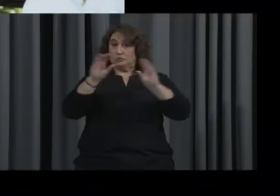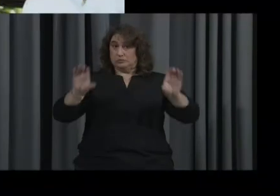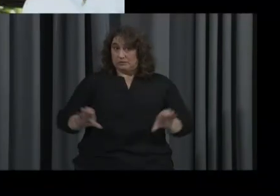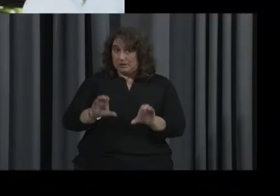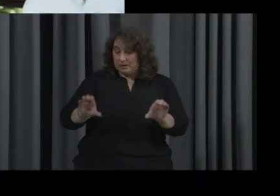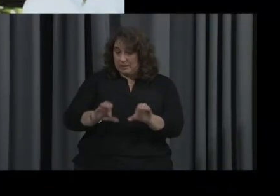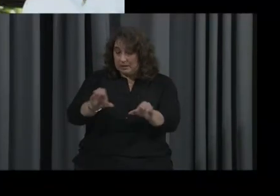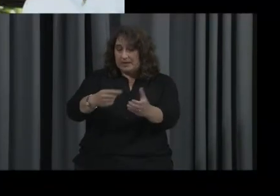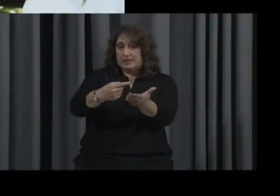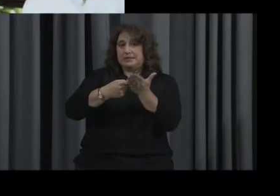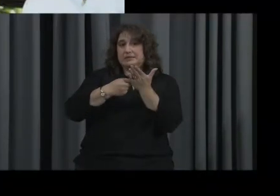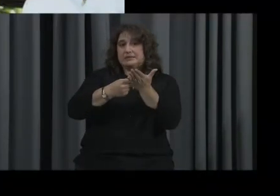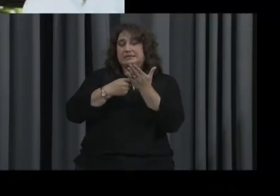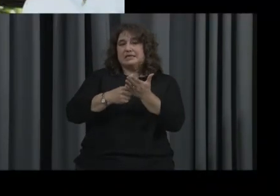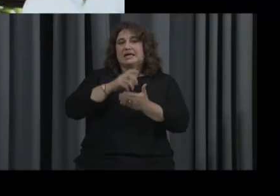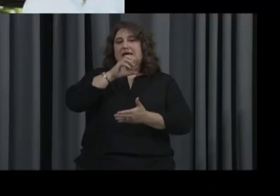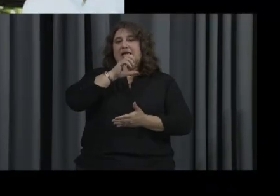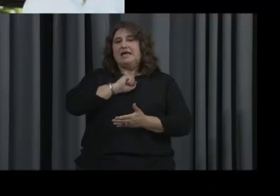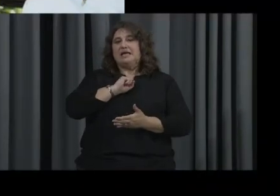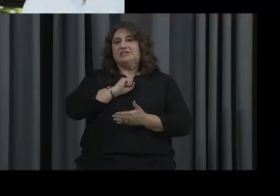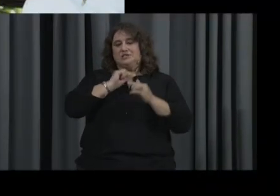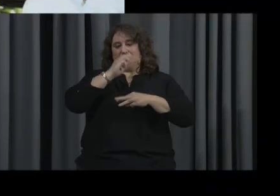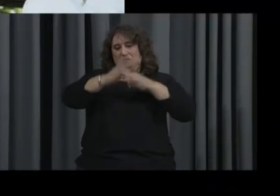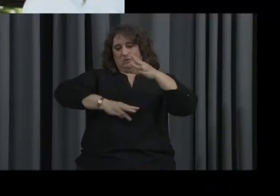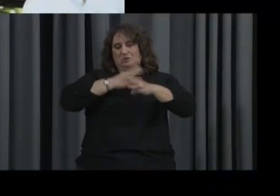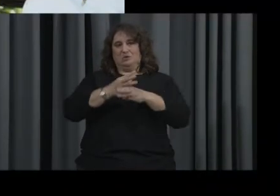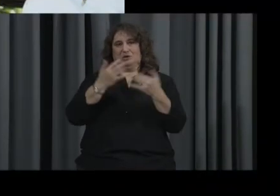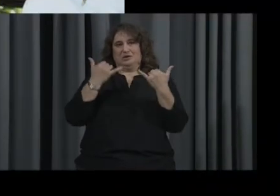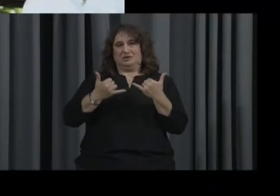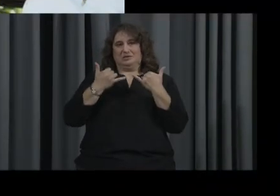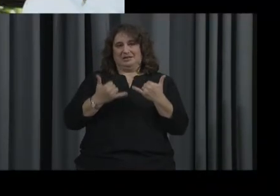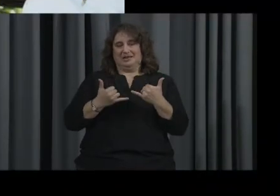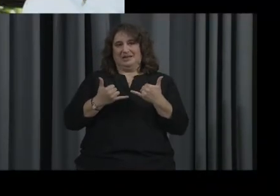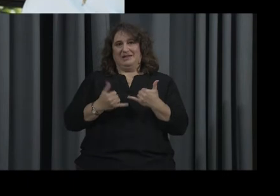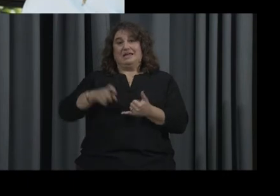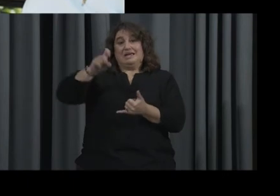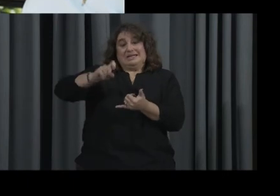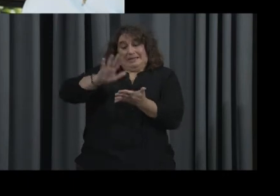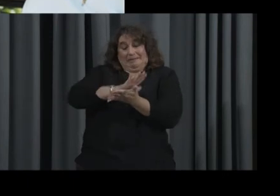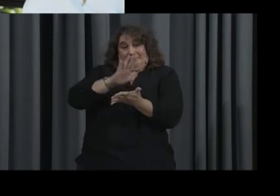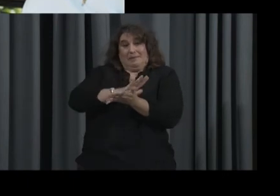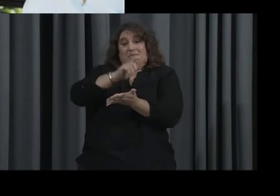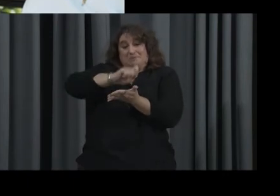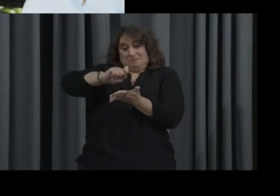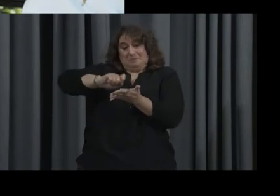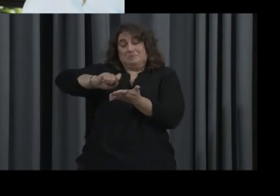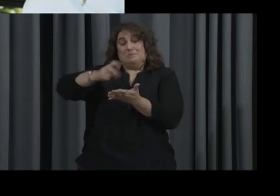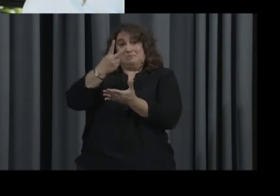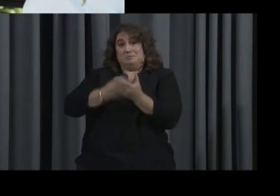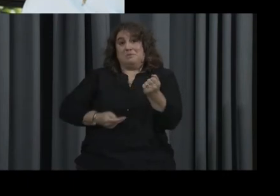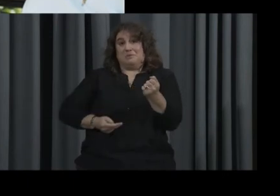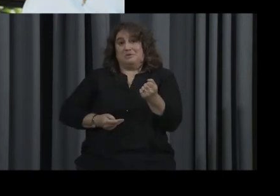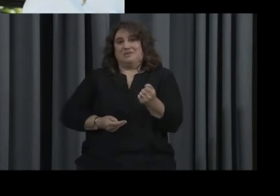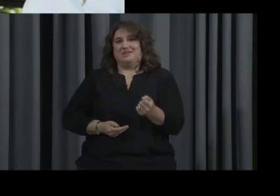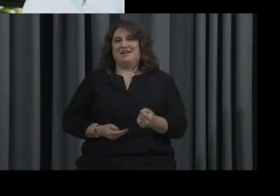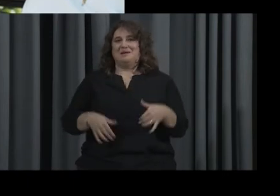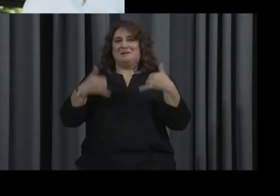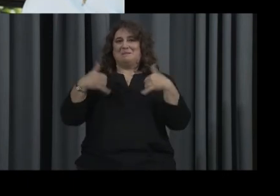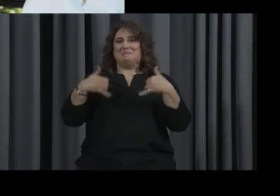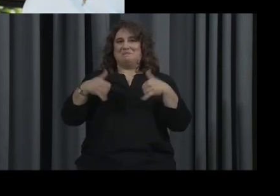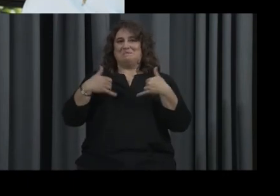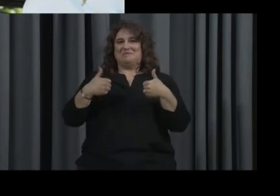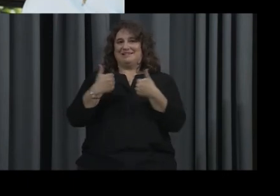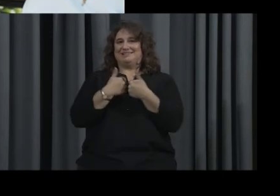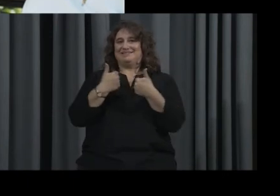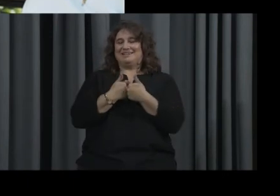aging in the new millennium. So get your pens and paper ready so you can play along with this